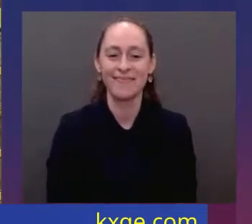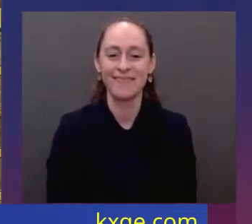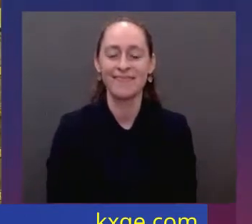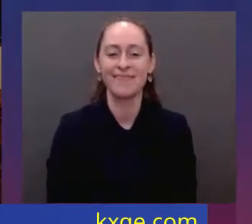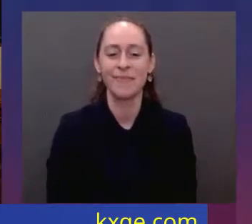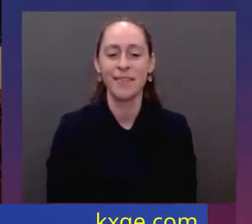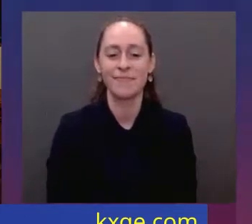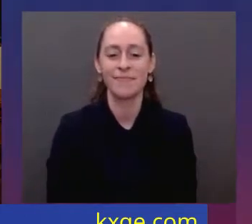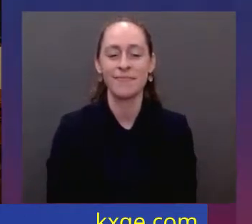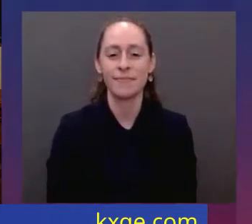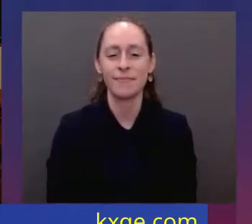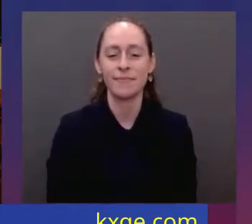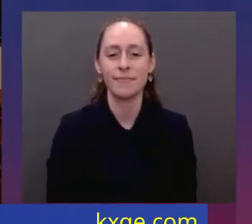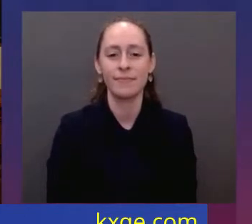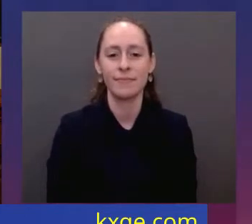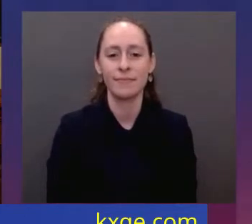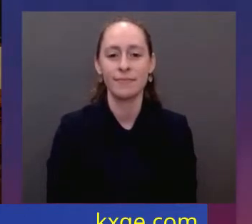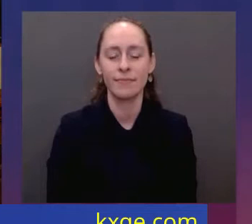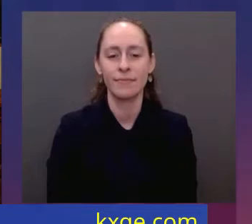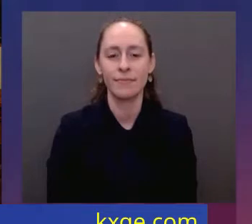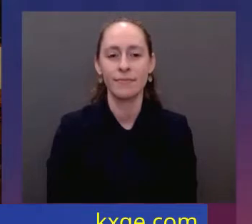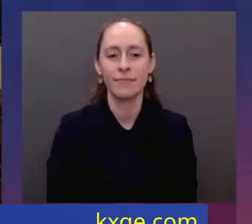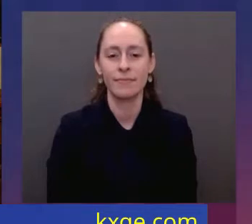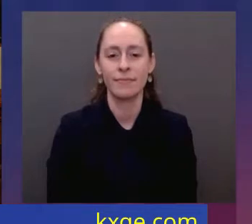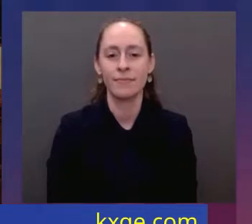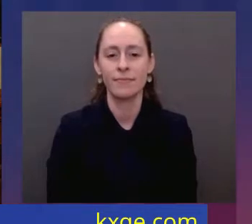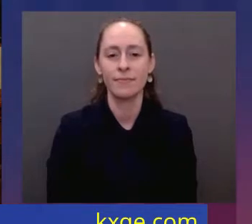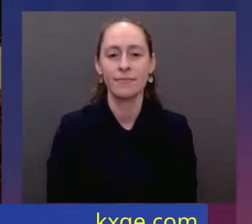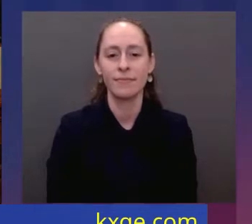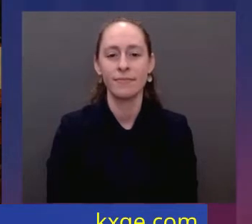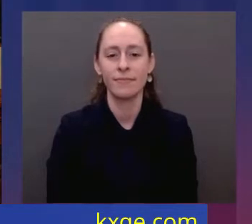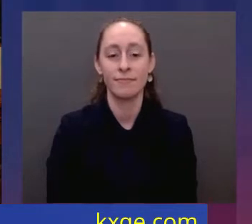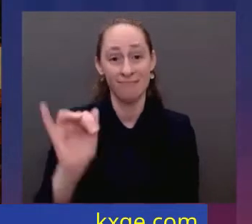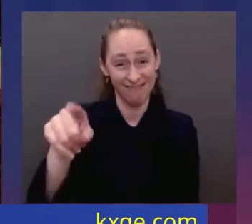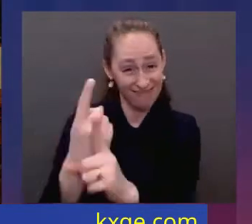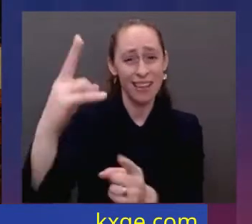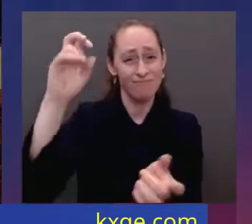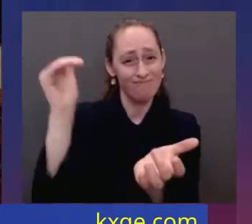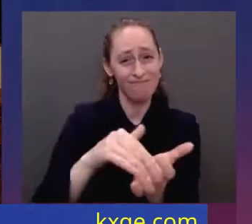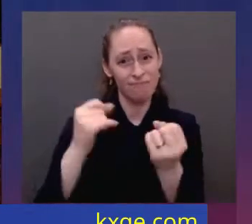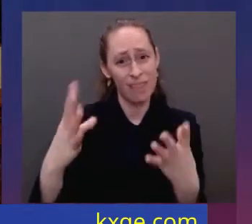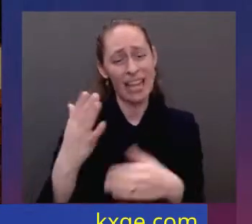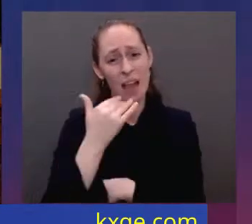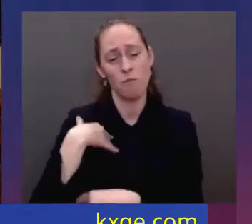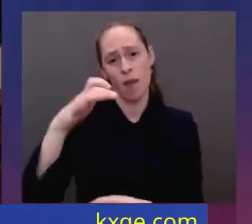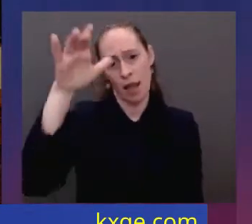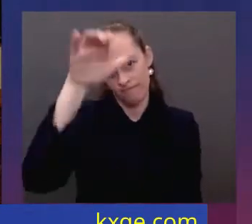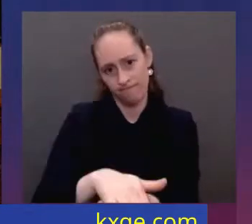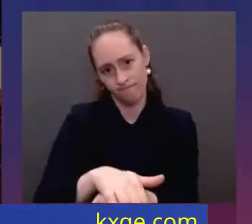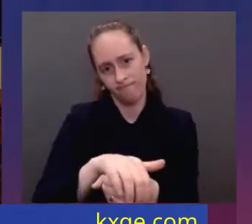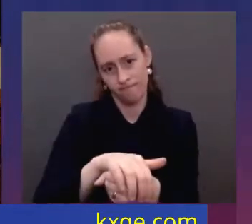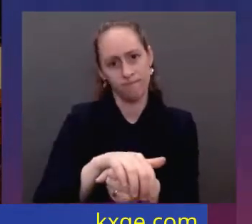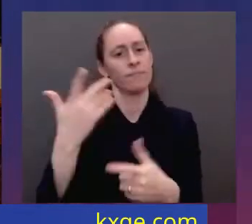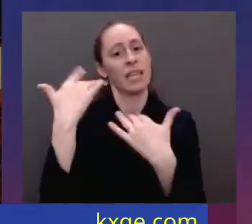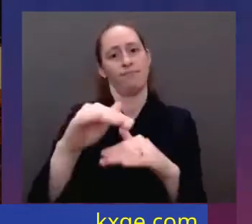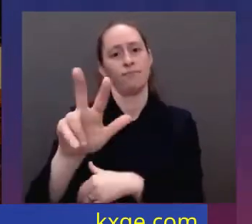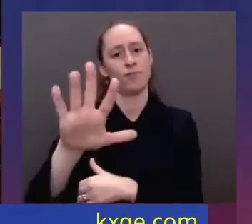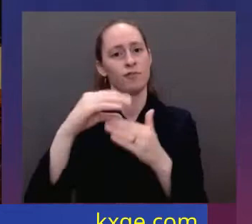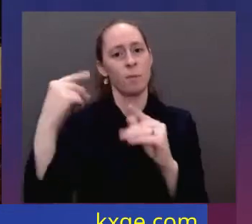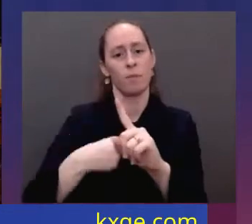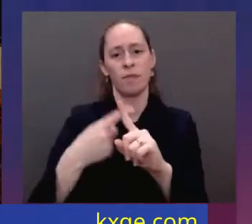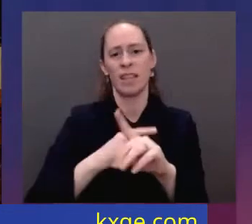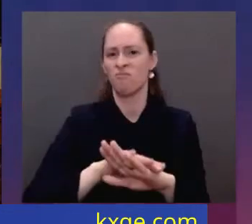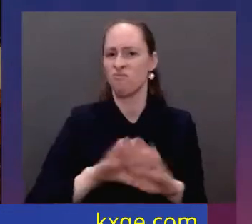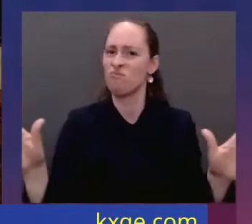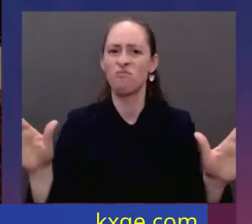And 200,000 other young people with type 1 diabetes. Let's cap the cost of insulin $35 a month so everyone can afford it. And